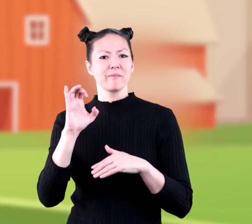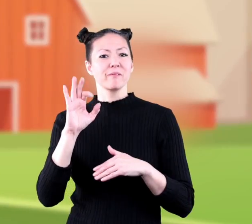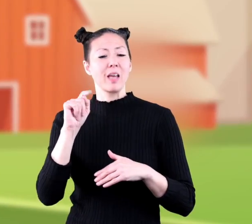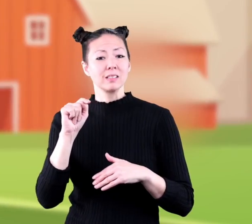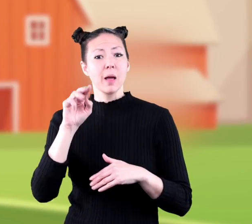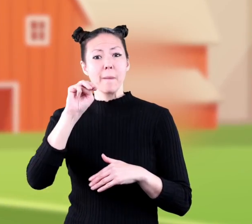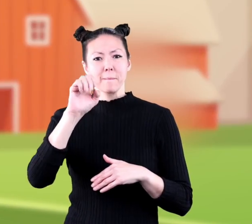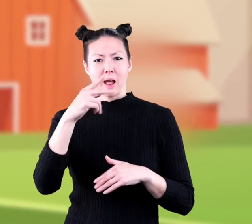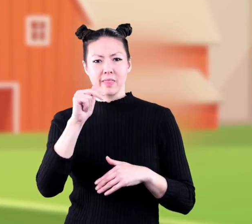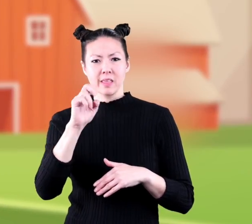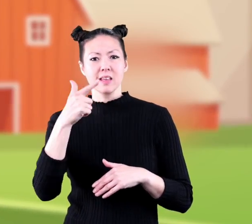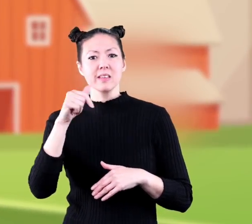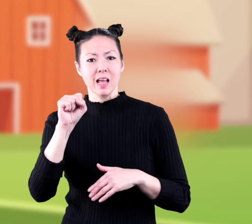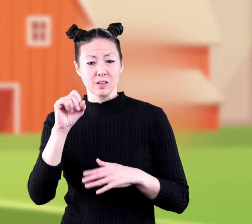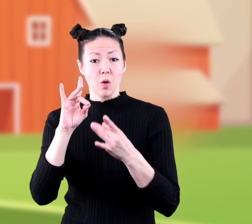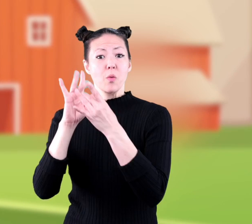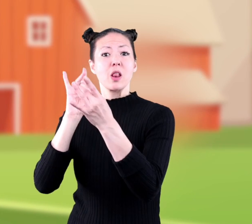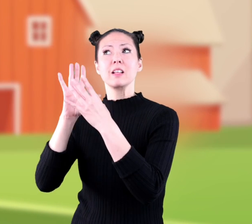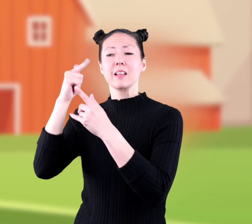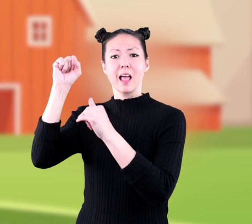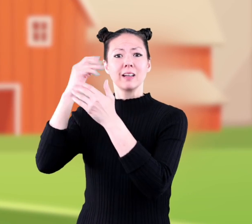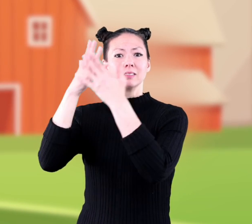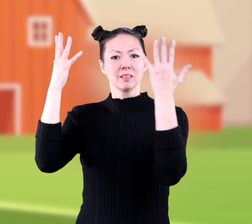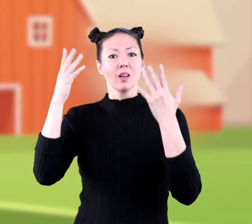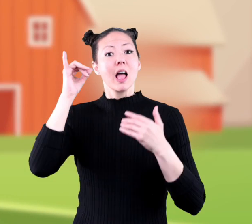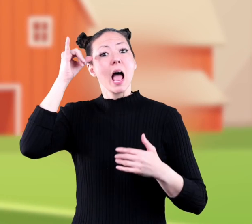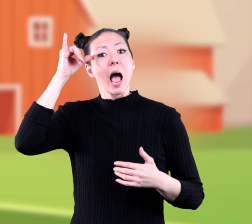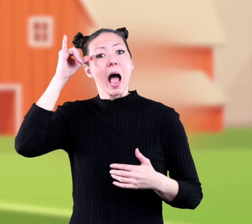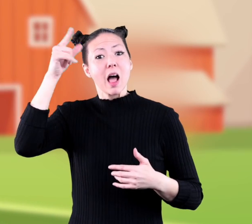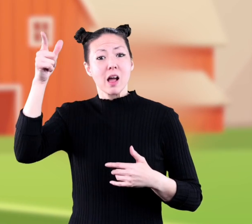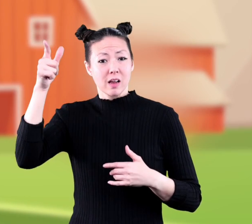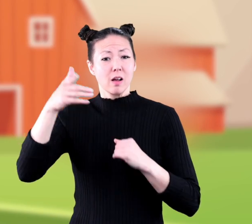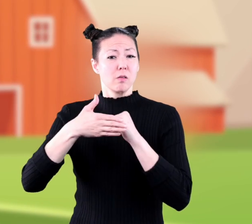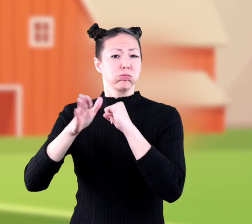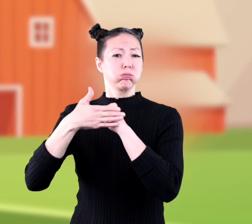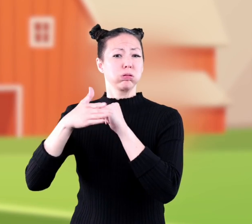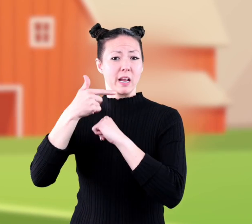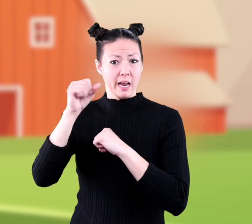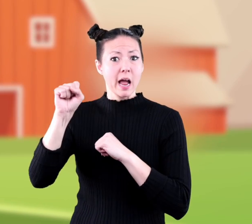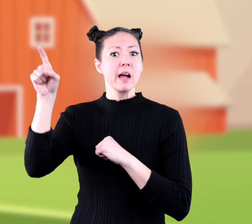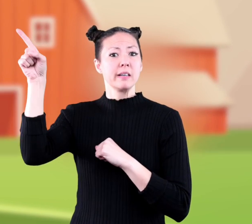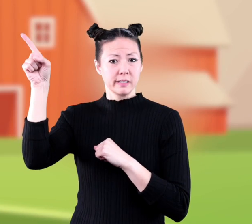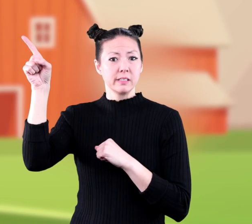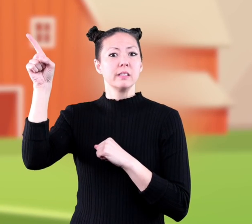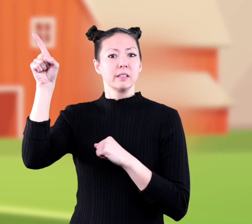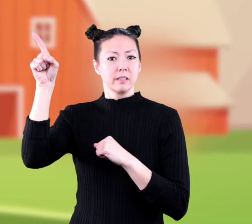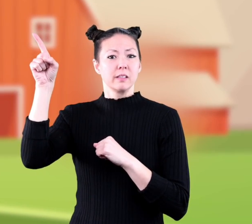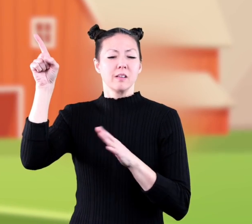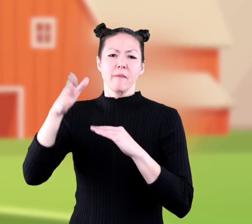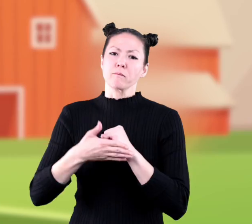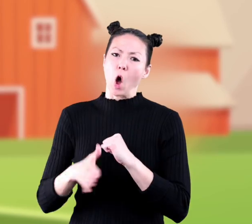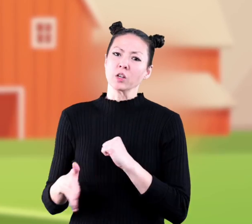Methane gas is released into the atmosphere when a cow releases its gas, or